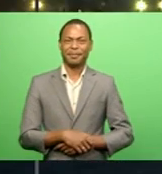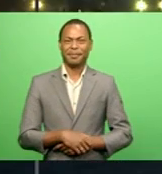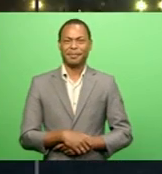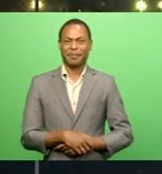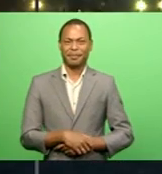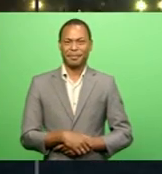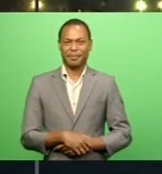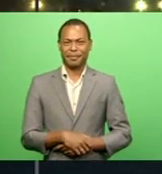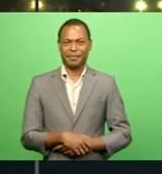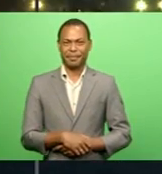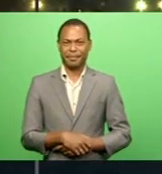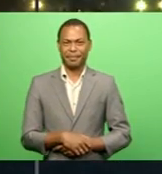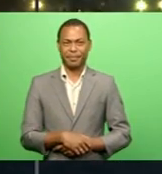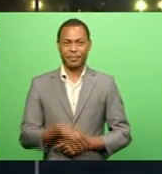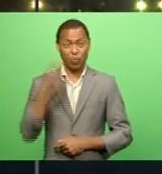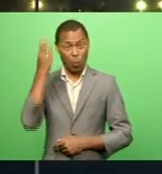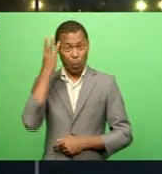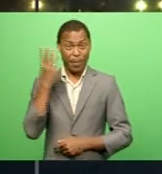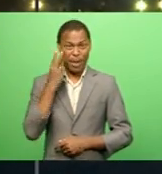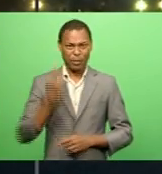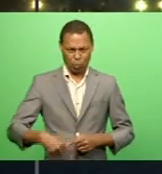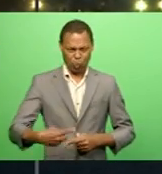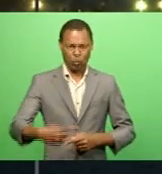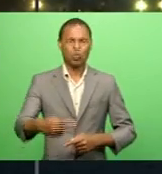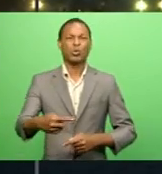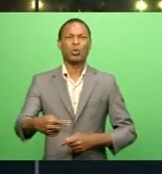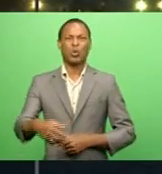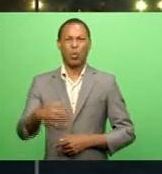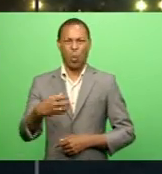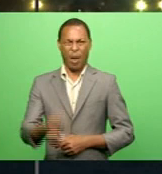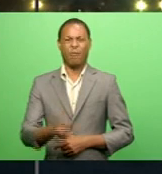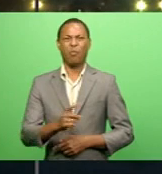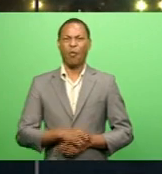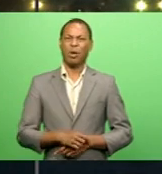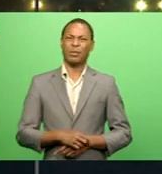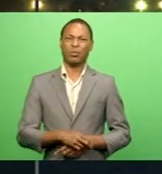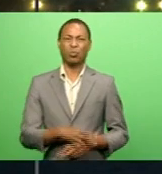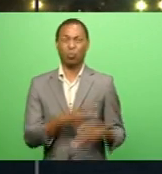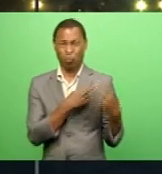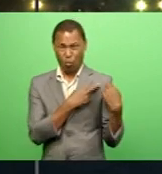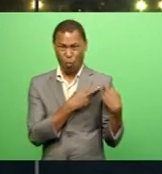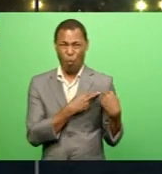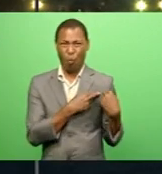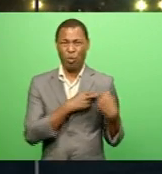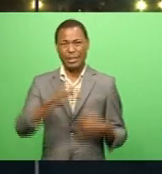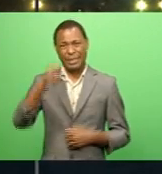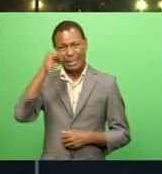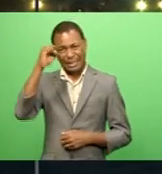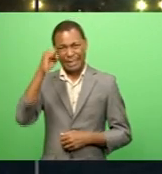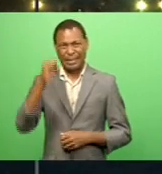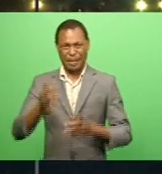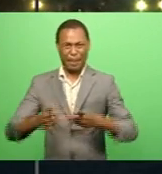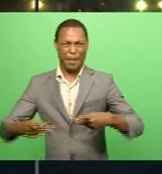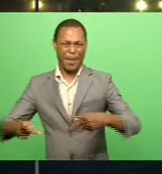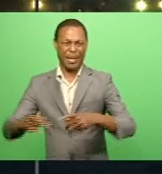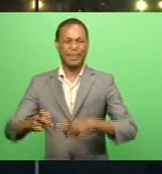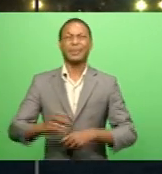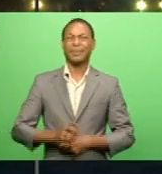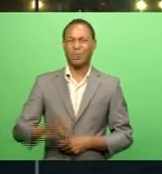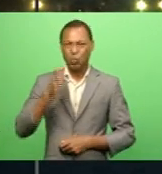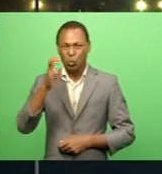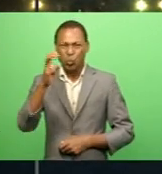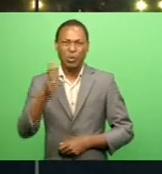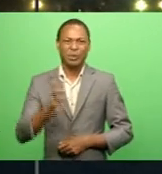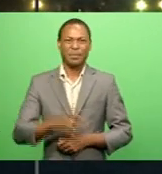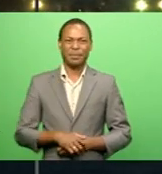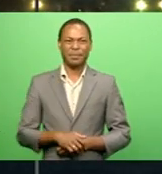News Women continue to play a critical role In the makeup of the senior positions within the tourism industry This was